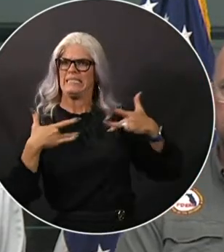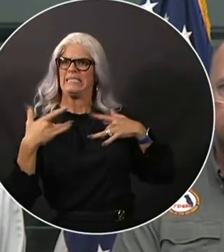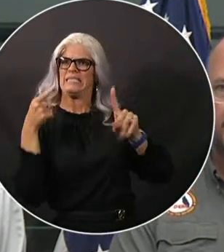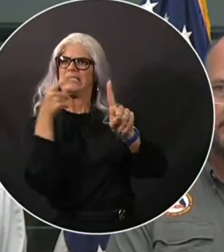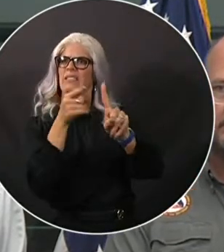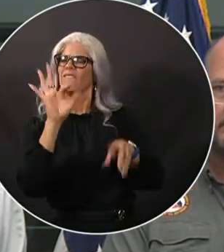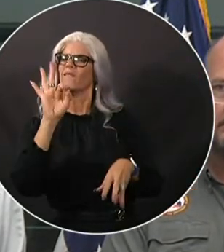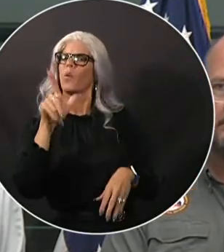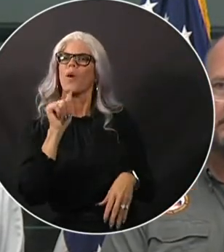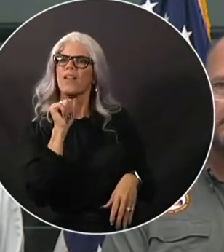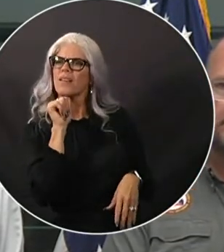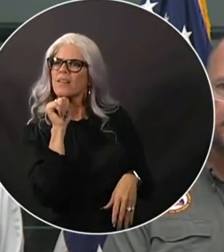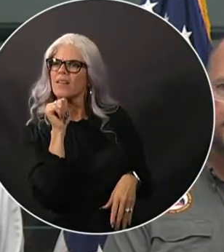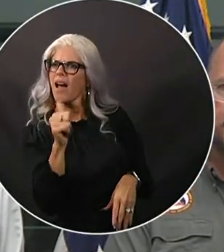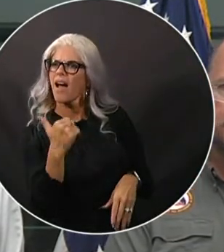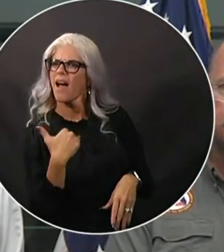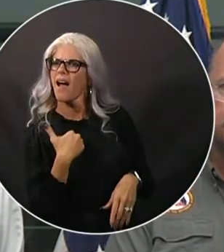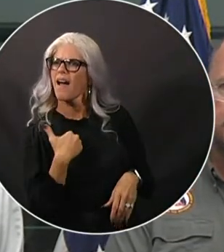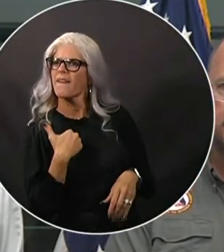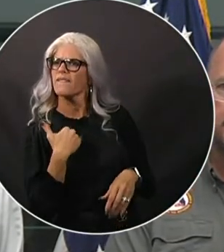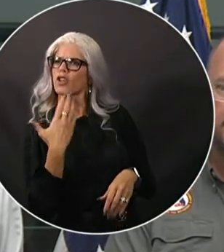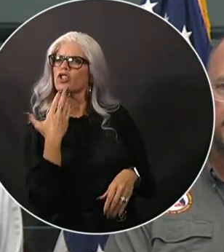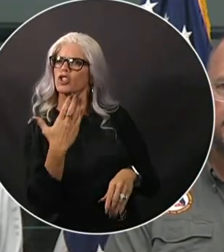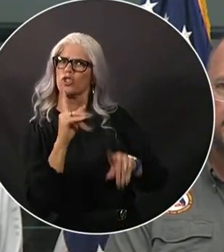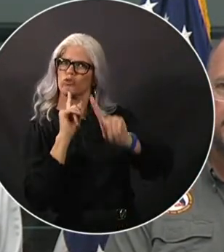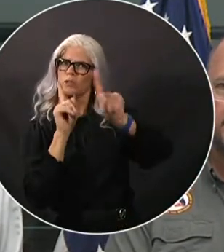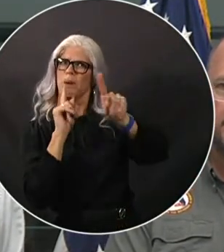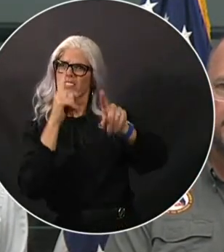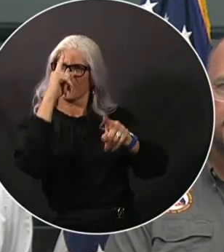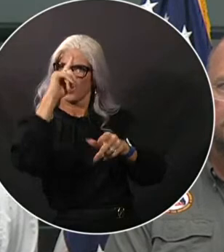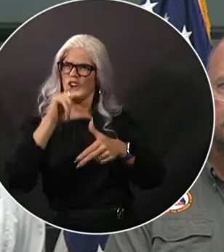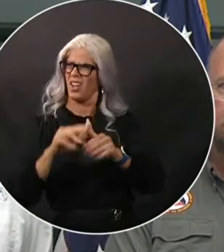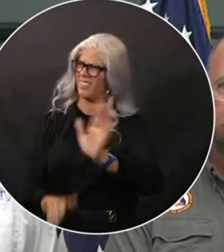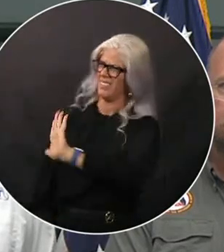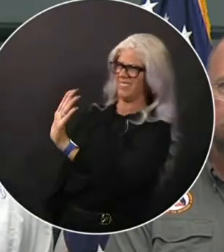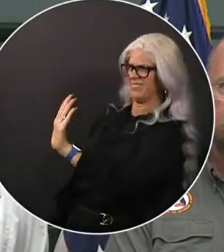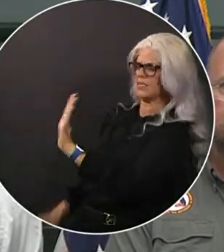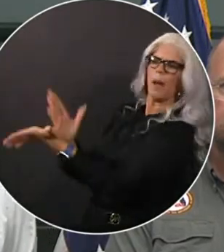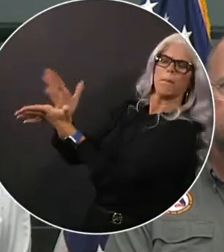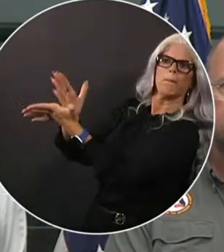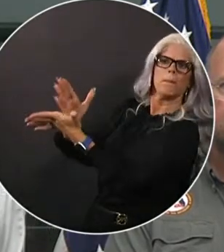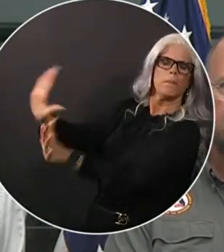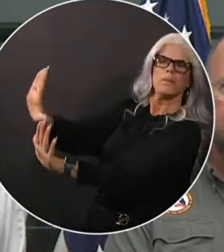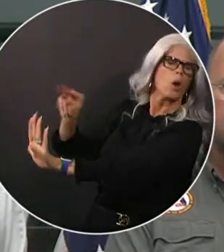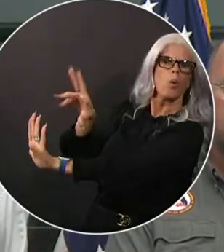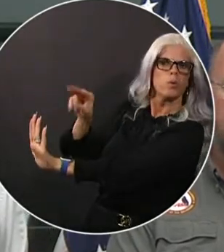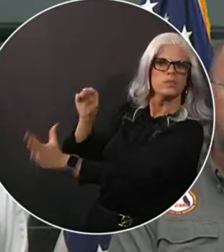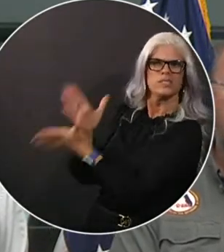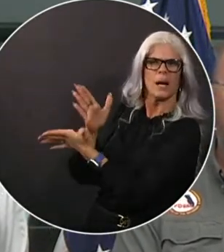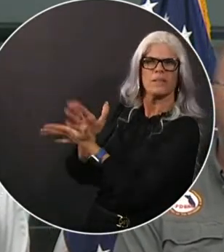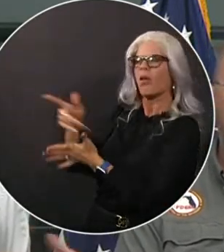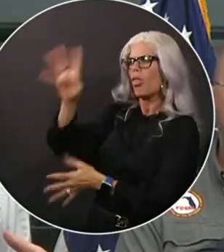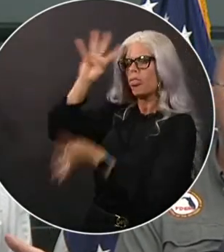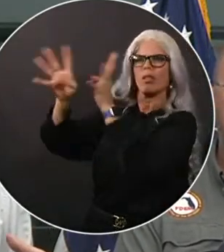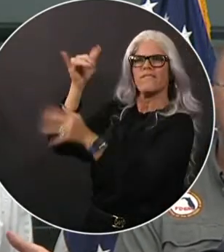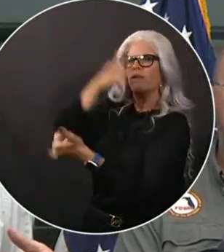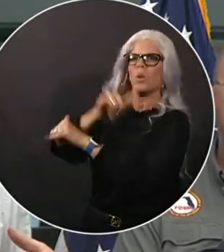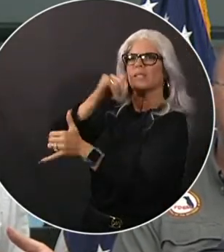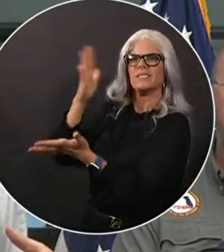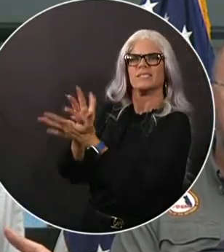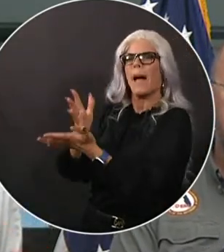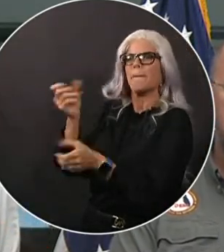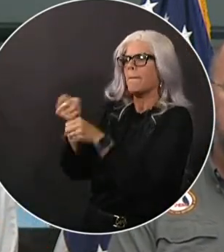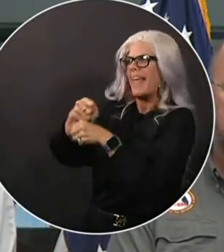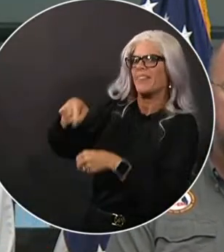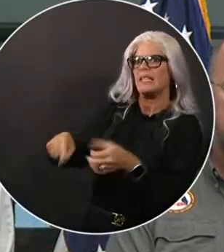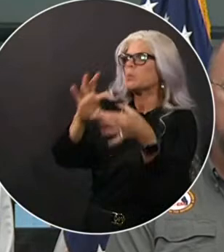far and that. give me a break. That is nonsense. Stop politicizing. Okay, stop it. We declared a state